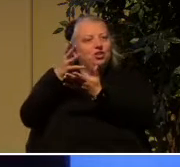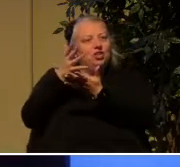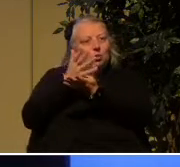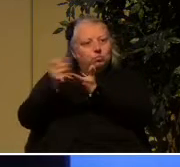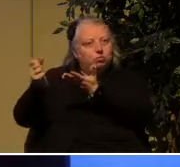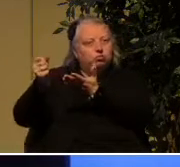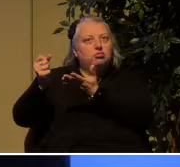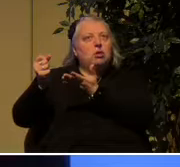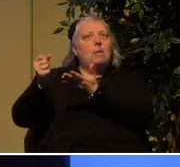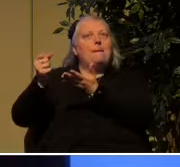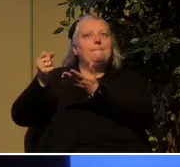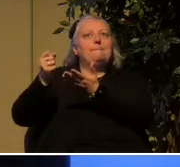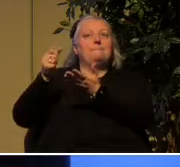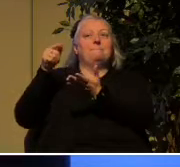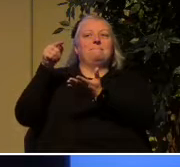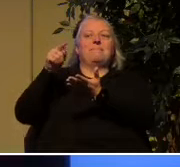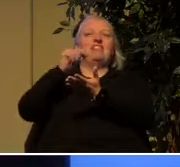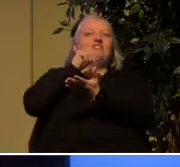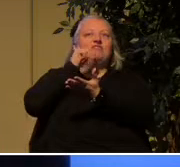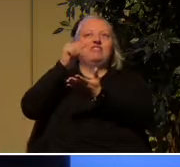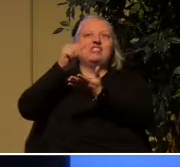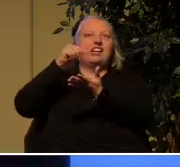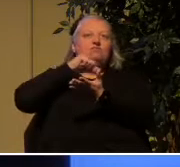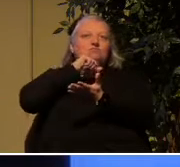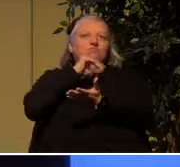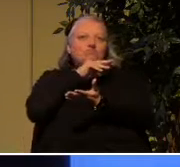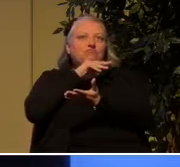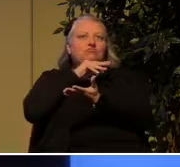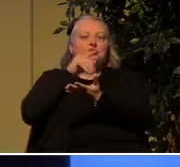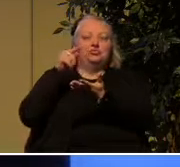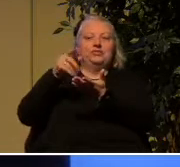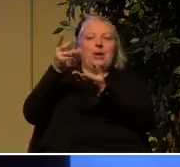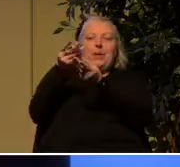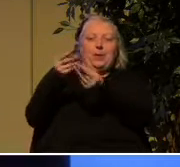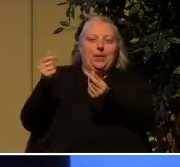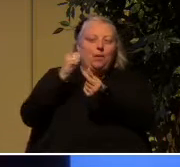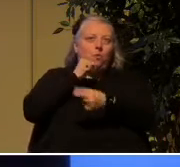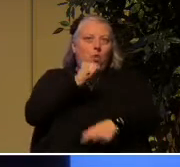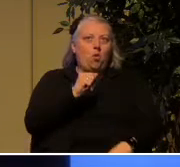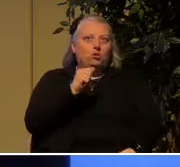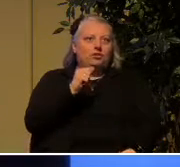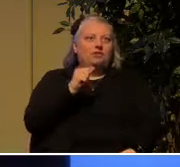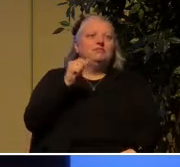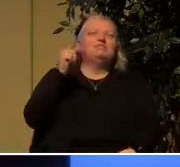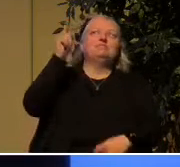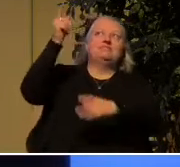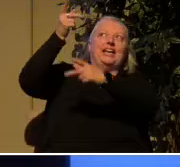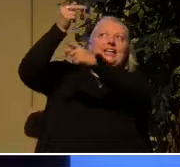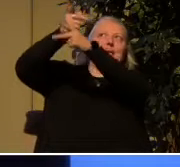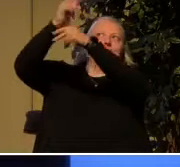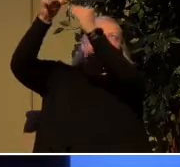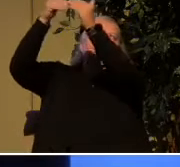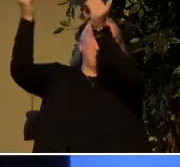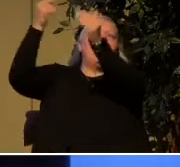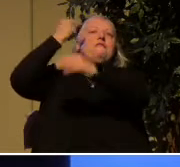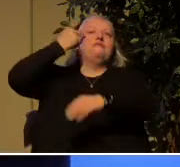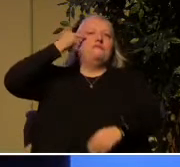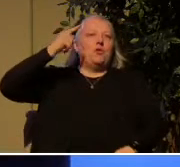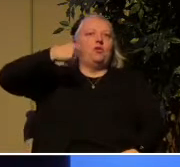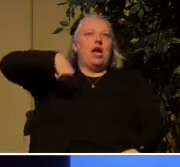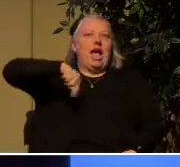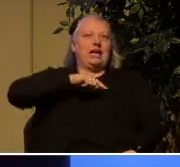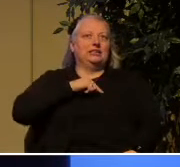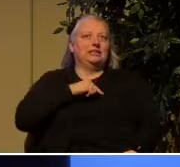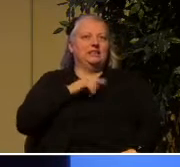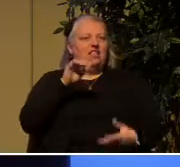undefiled, and unfading, kept in heaven for you. Notice those